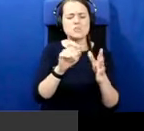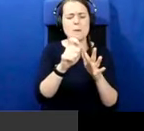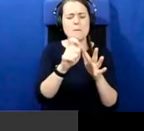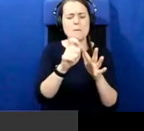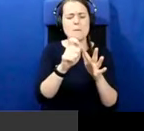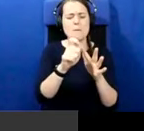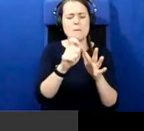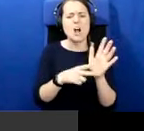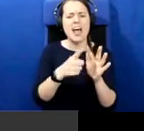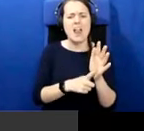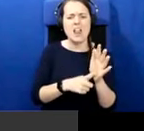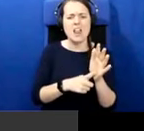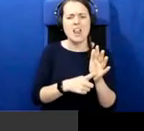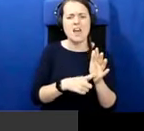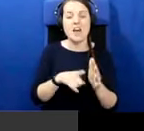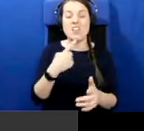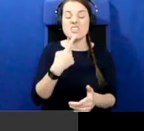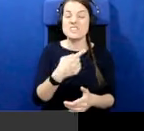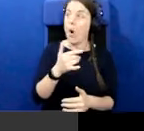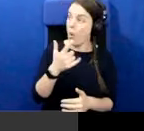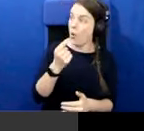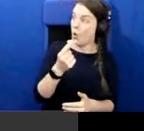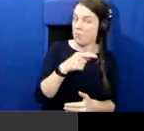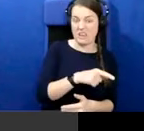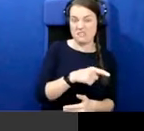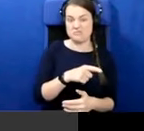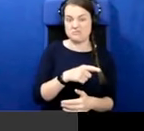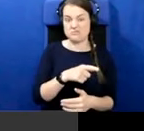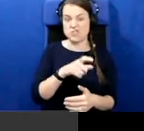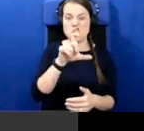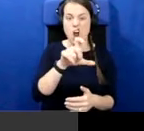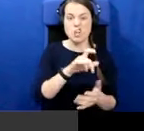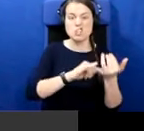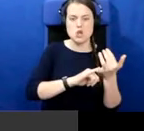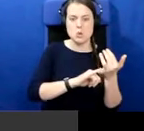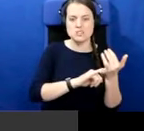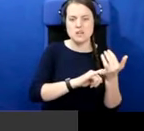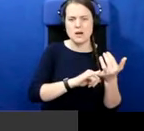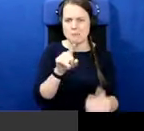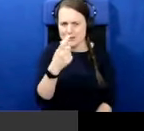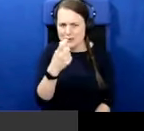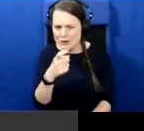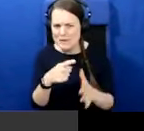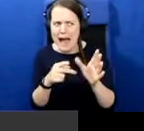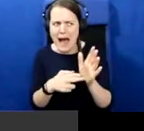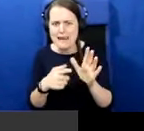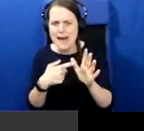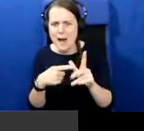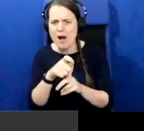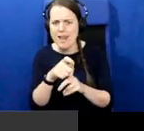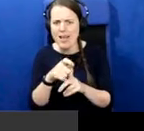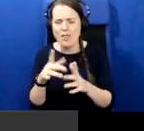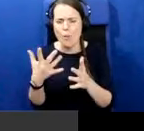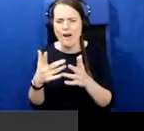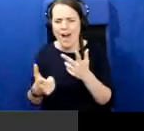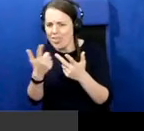Charles Stewart, who might as well easily have been Anna Parnell or her sister. So it has improved in the South.